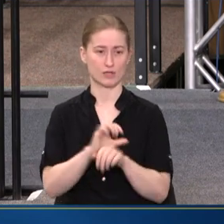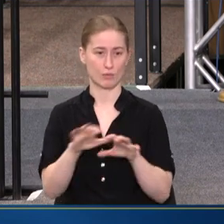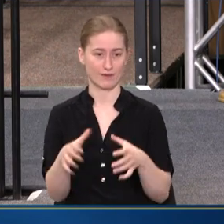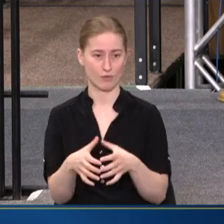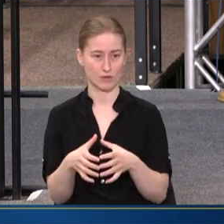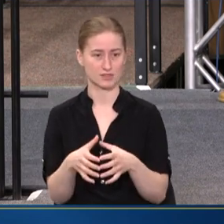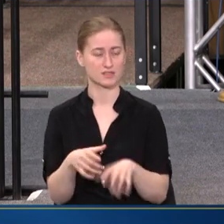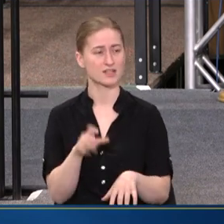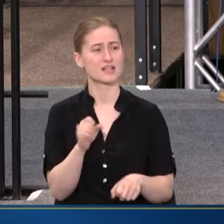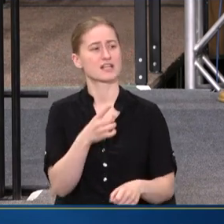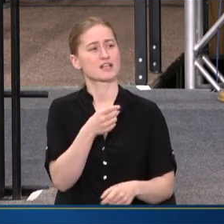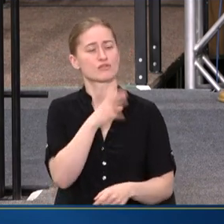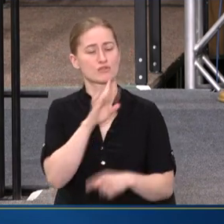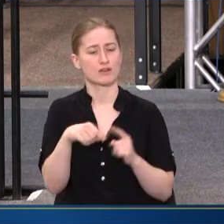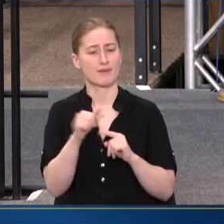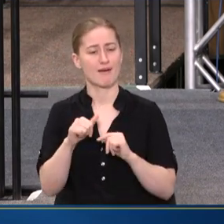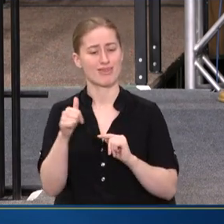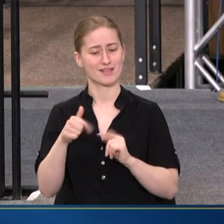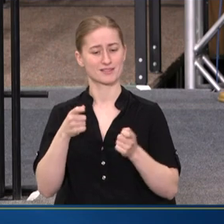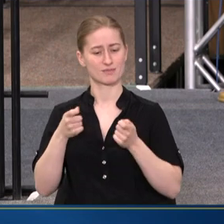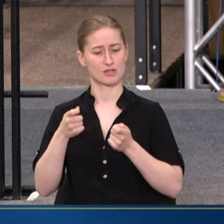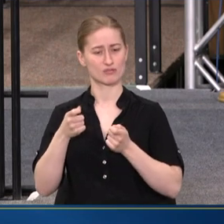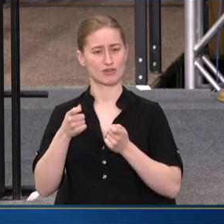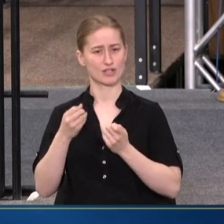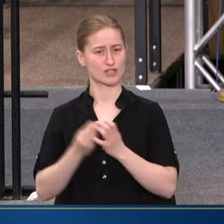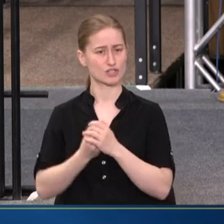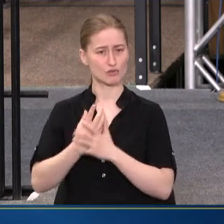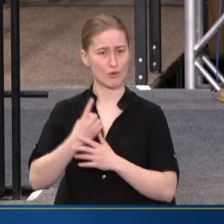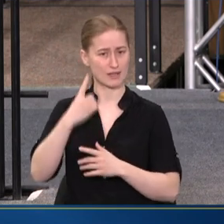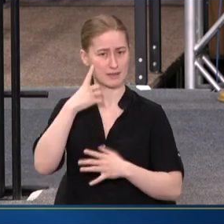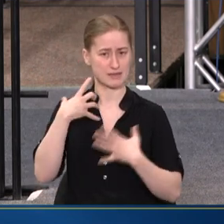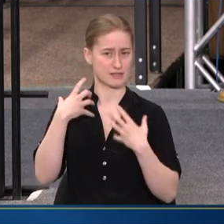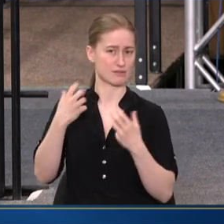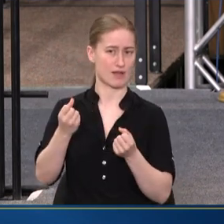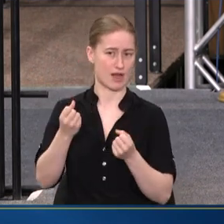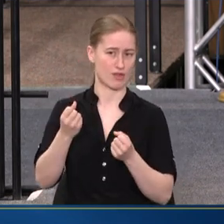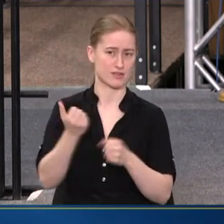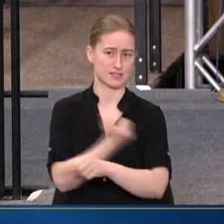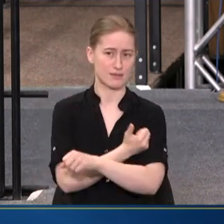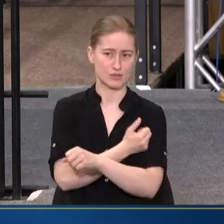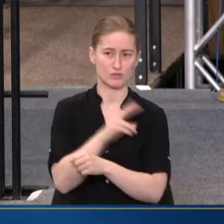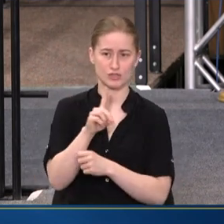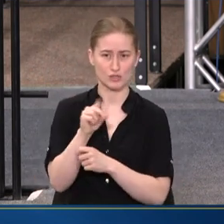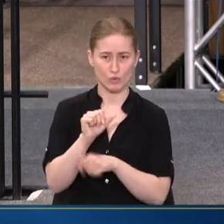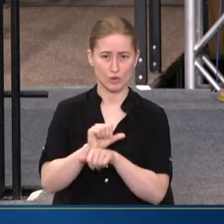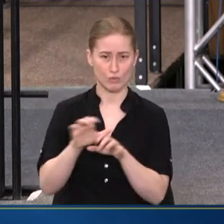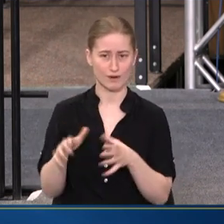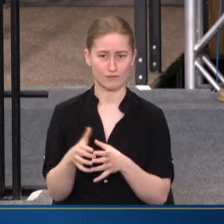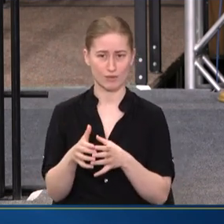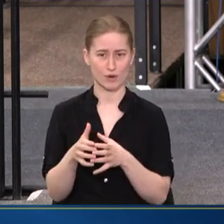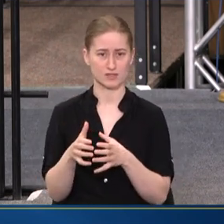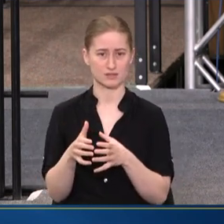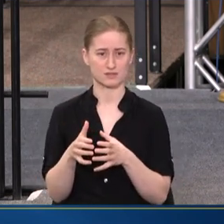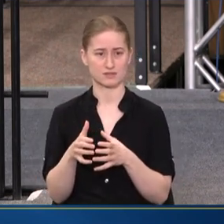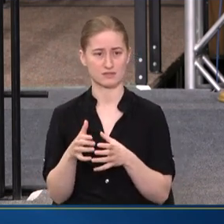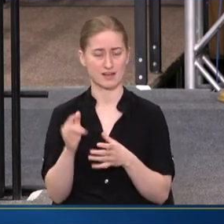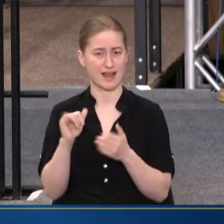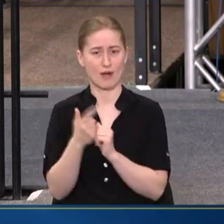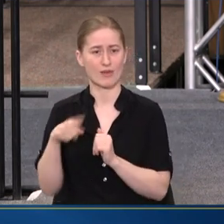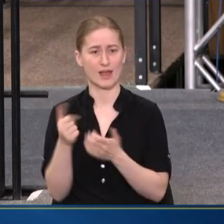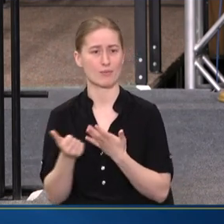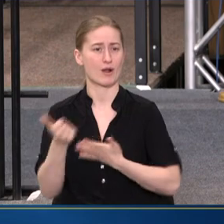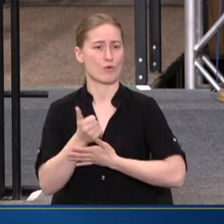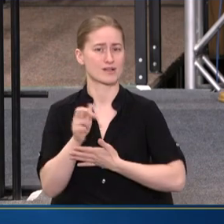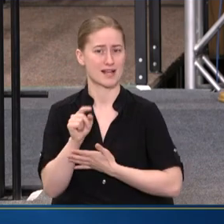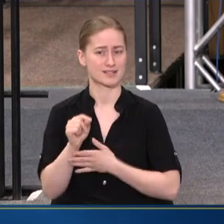CAN YOU TALK ABOUT HOW THIS ADMINISTRATION IS GROWING THE MENTAL HEALTH AND SUBSTANCE USE DISORDER WORKFORCE AND PRIORITIZING IT?